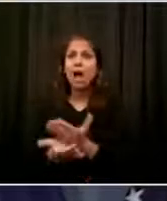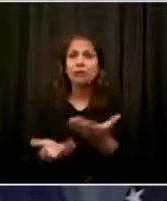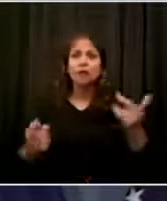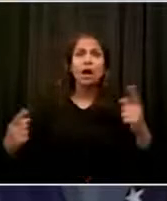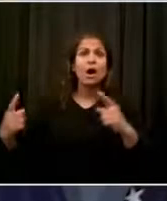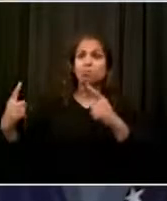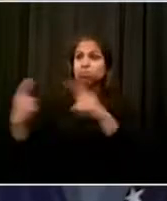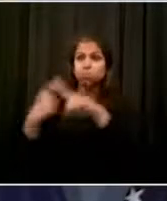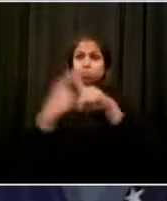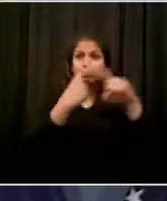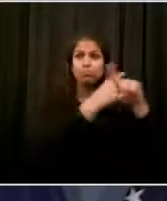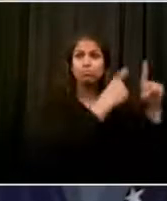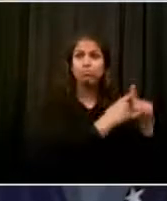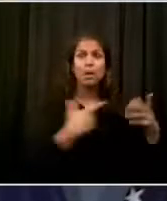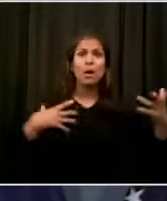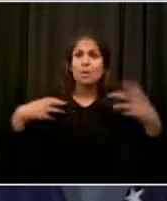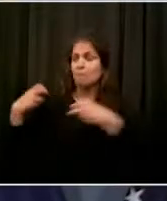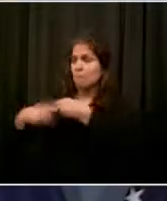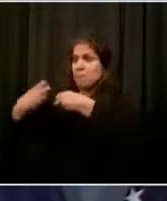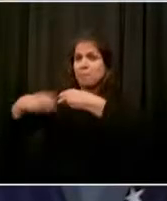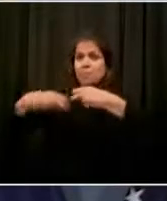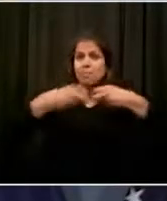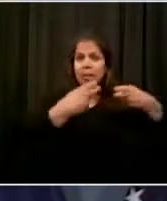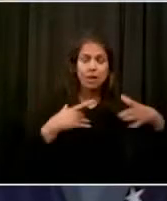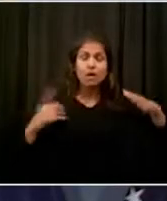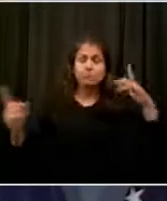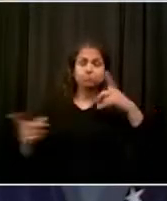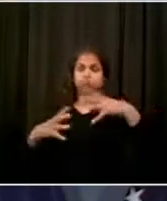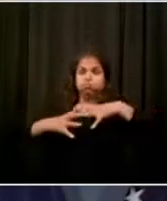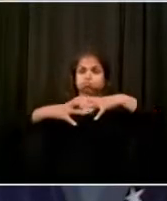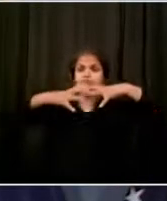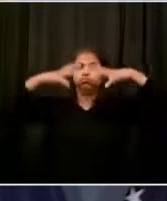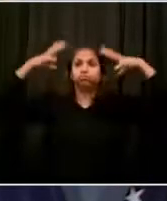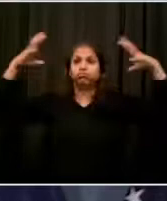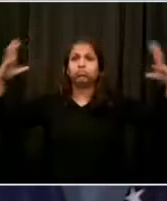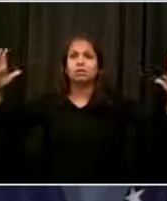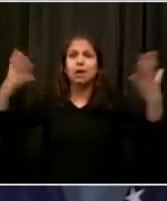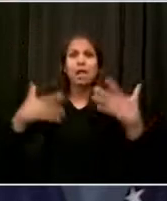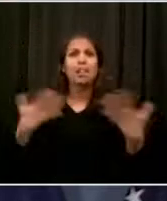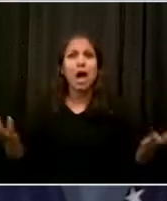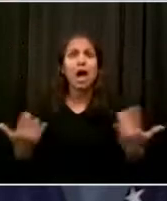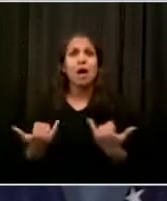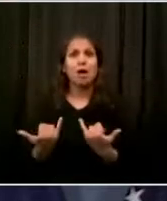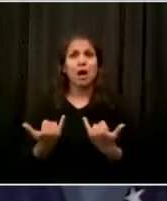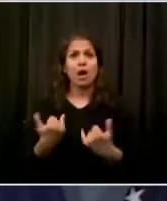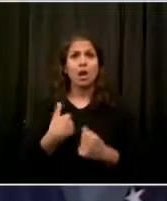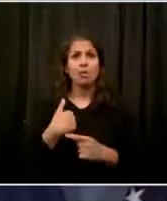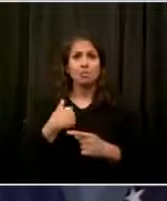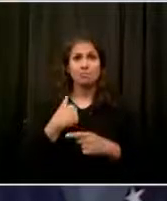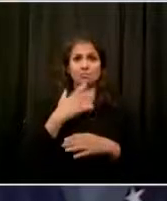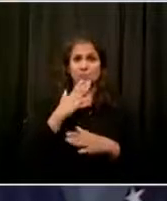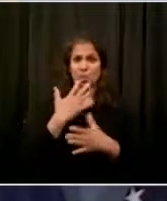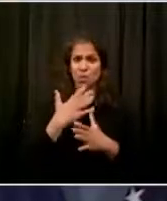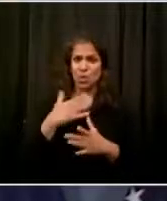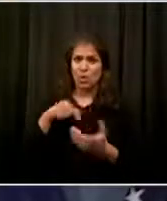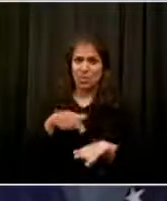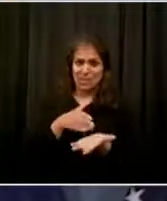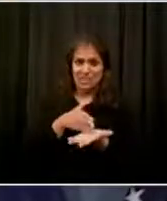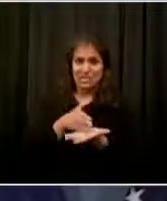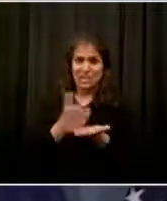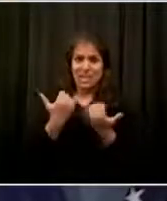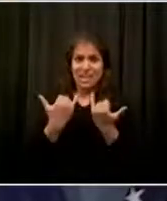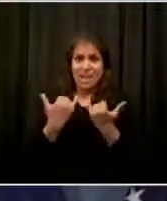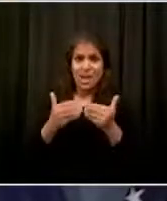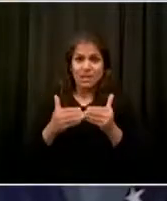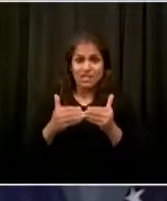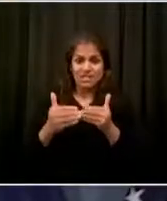This is arguably the toughest moment New York City has gone through in its history, but it's also a city that can handle, I